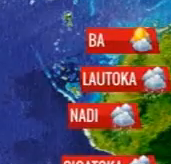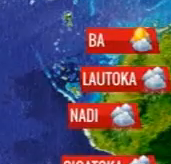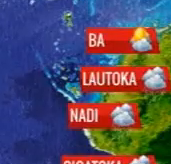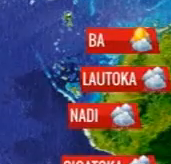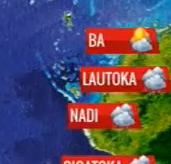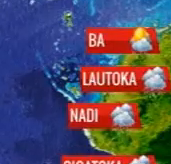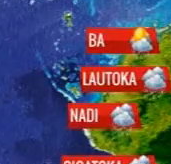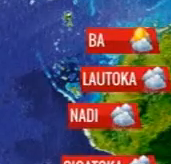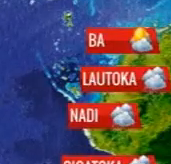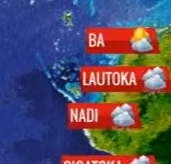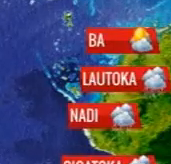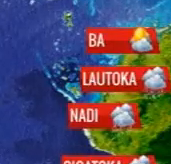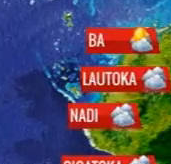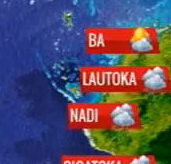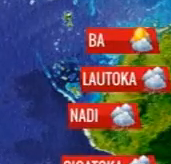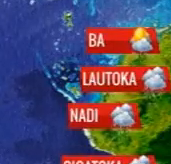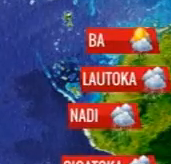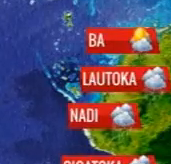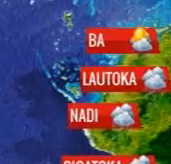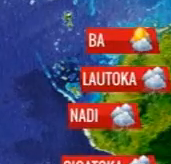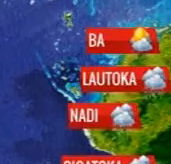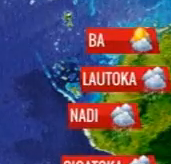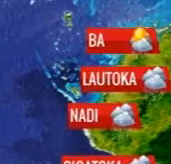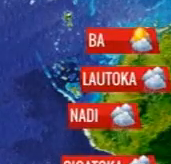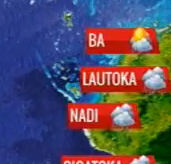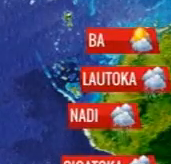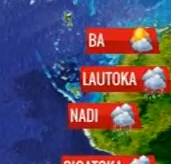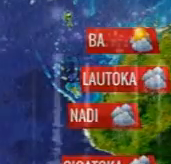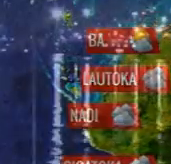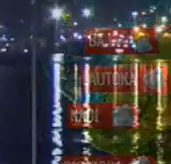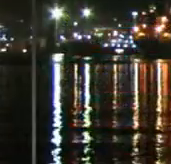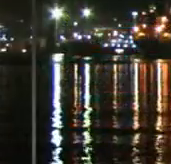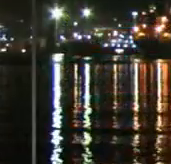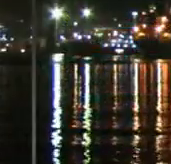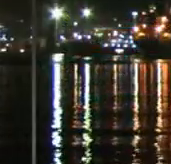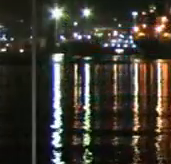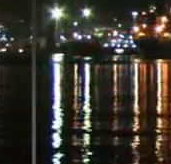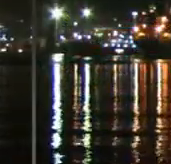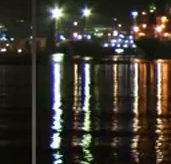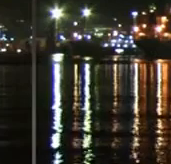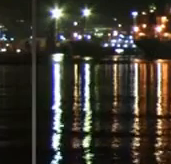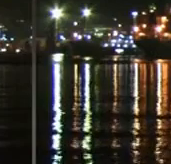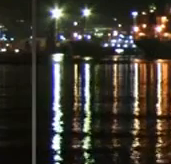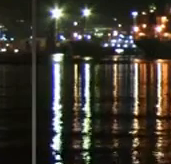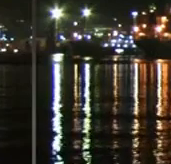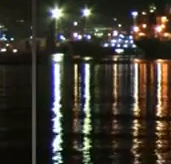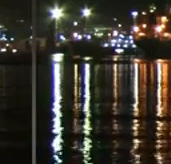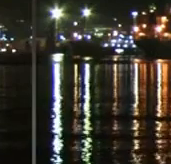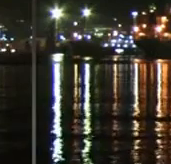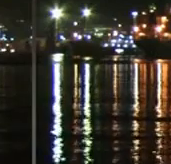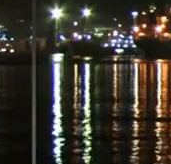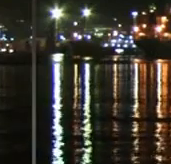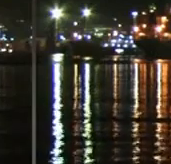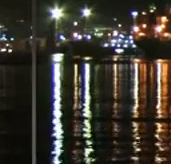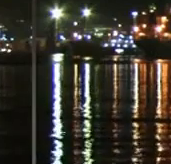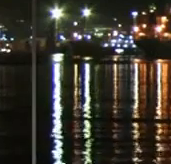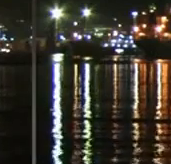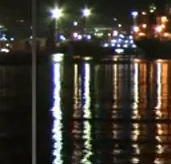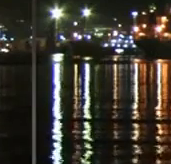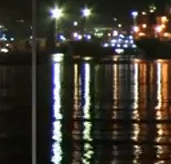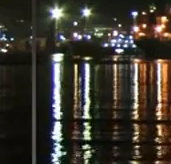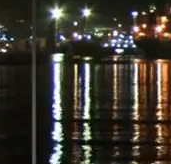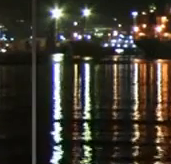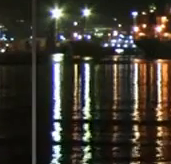further on to Monday, mostly cloudy conditions to prevail. And recapping the main stories for tonight, health